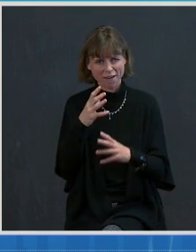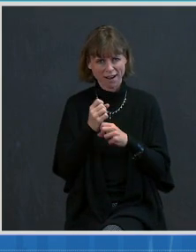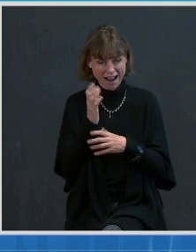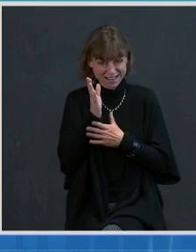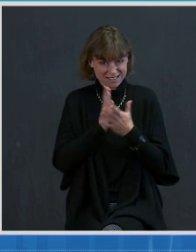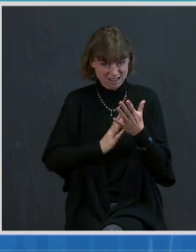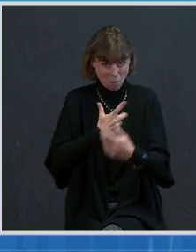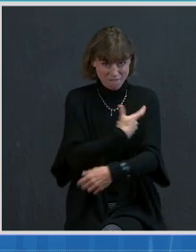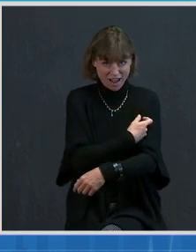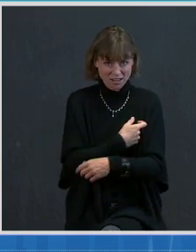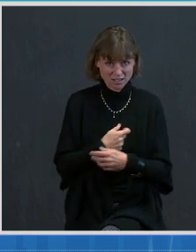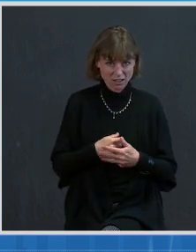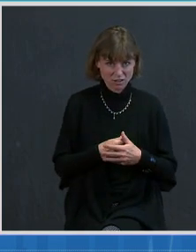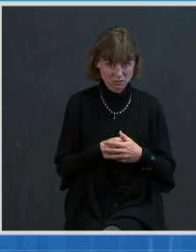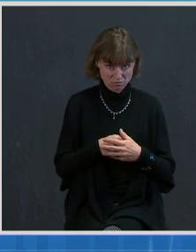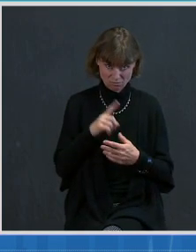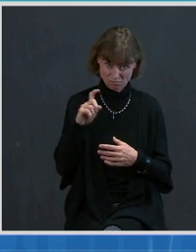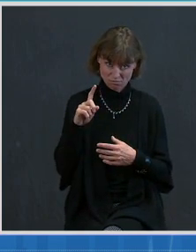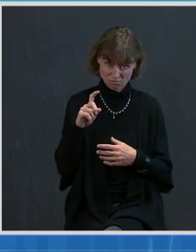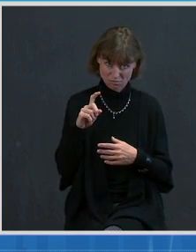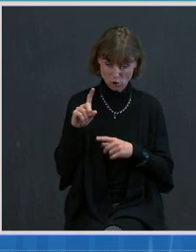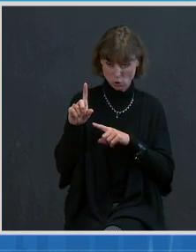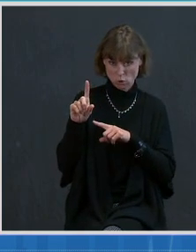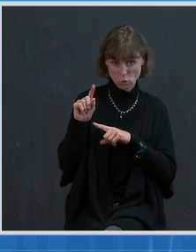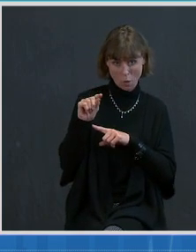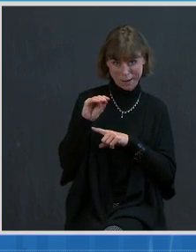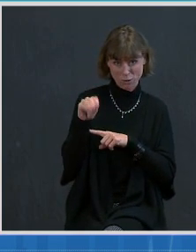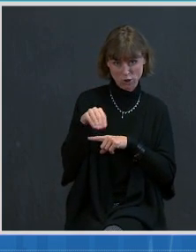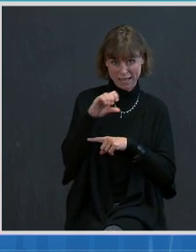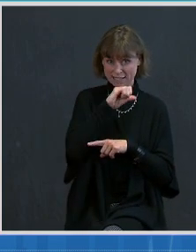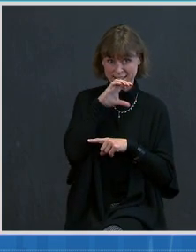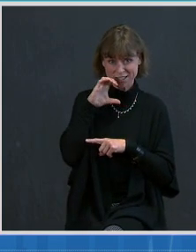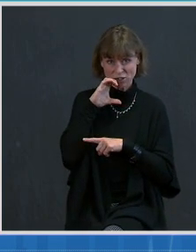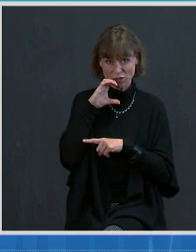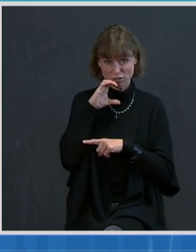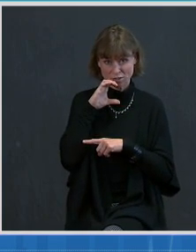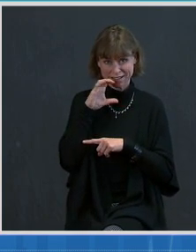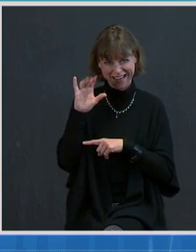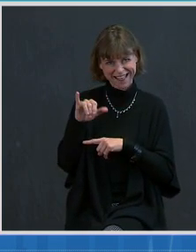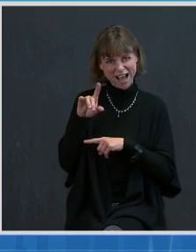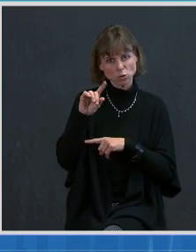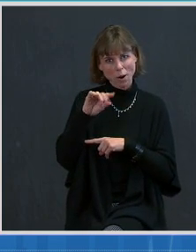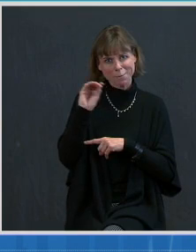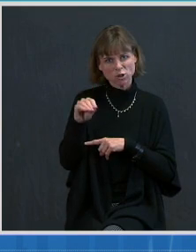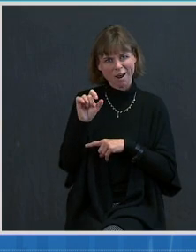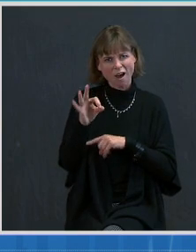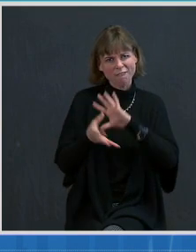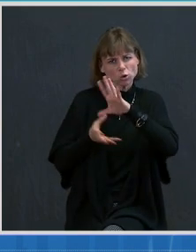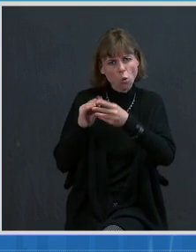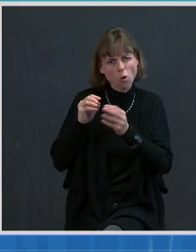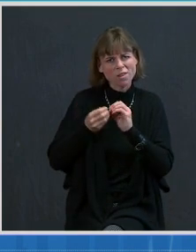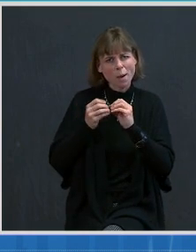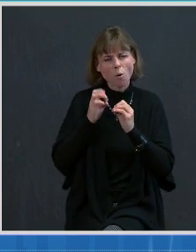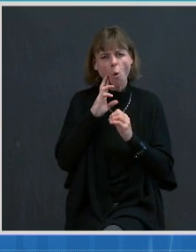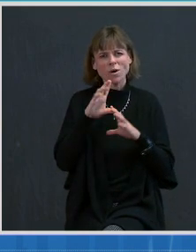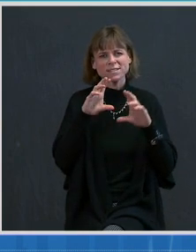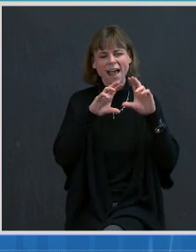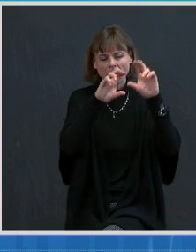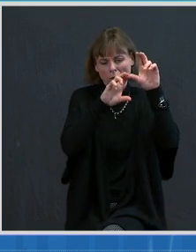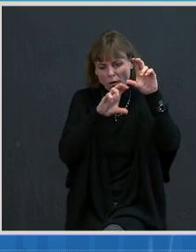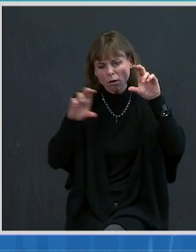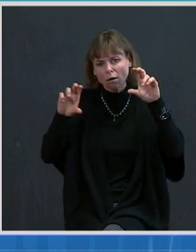Is that, are the 20 percent seniors at 20 percent of the total number, or is that a subset of all adults first?